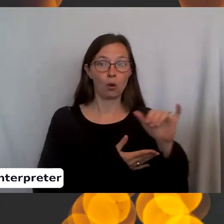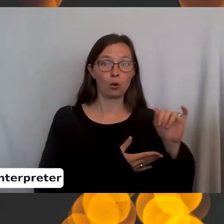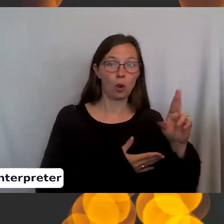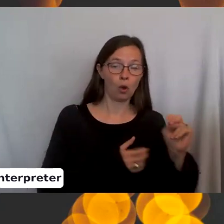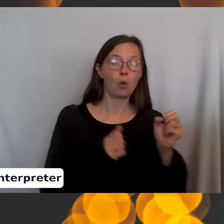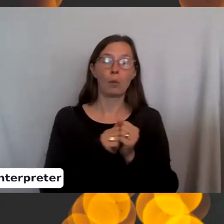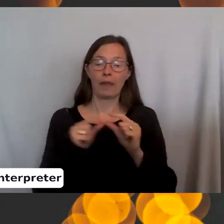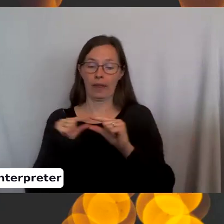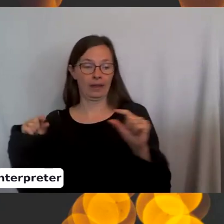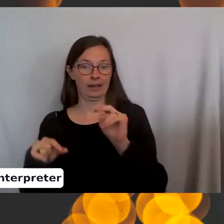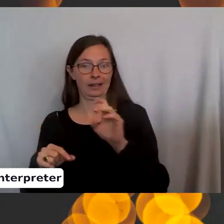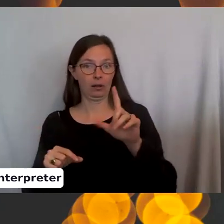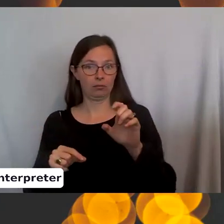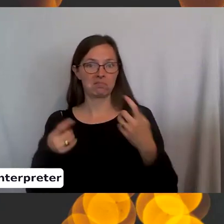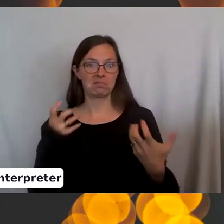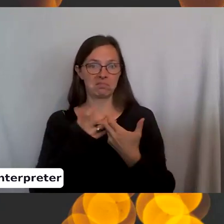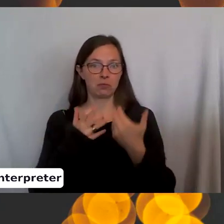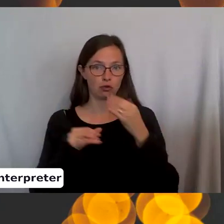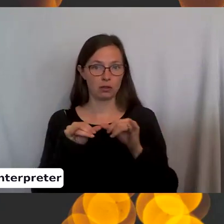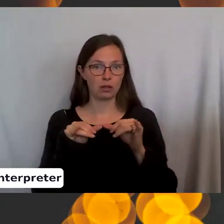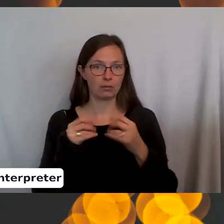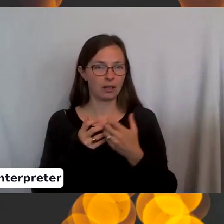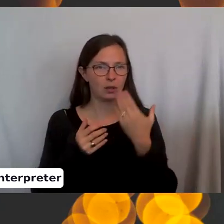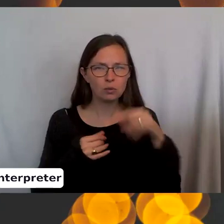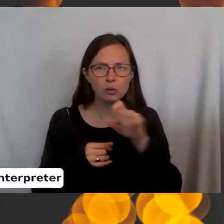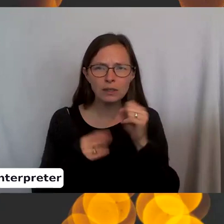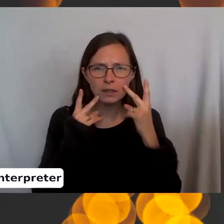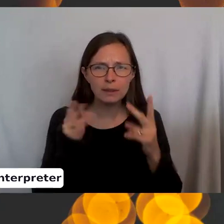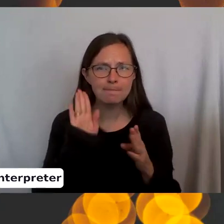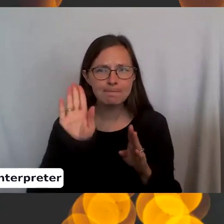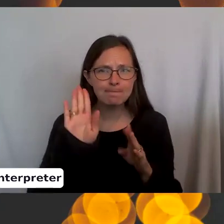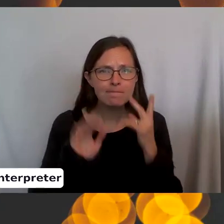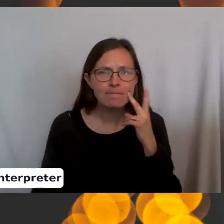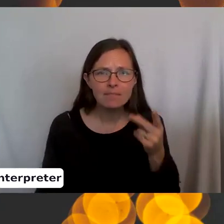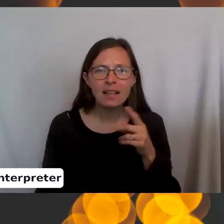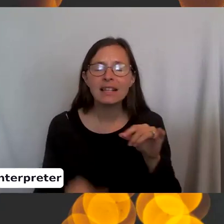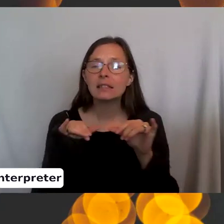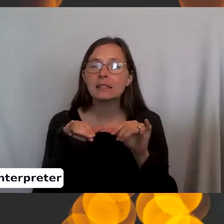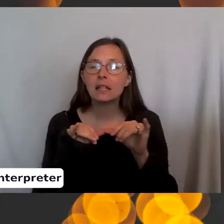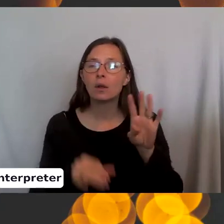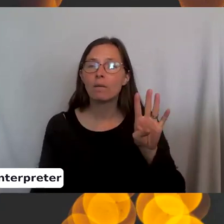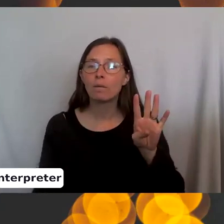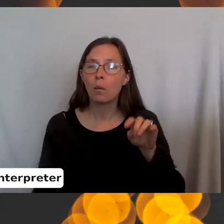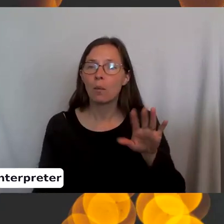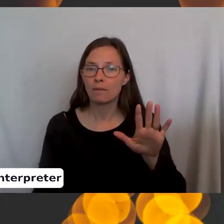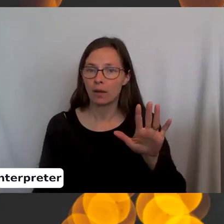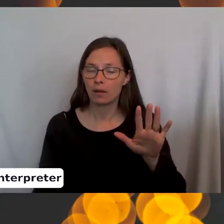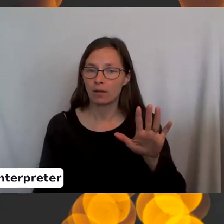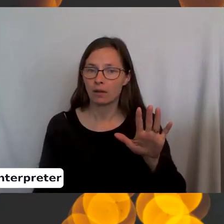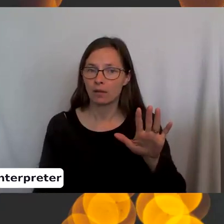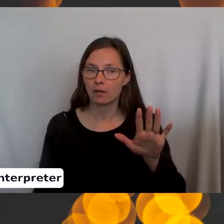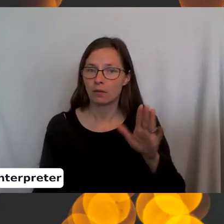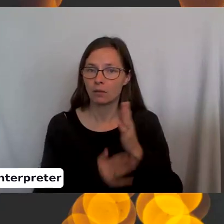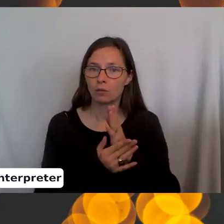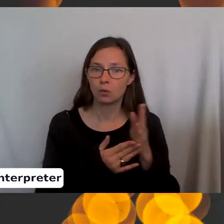appropriate size. But if you look here, don't know if you'll be able to see it right here. It says size 4.5, uh, size